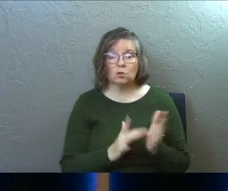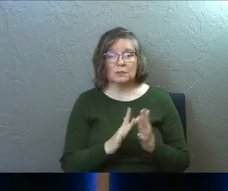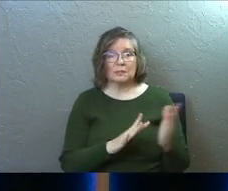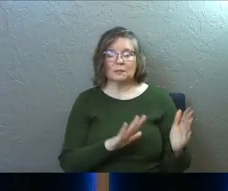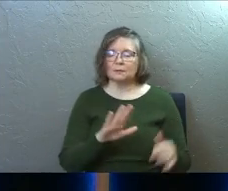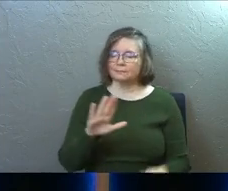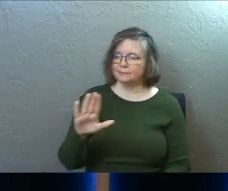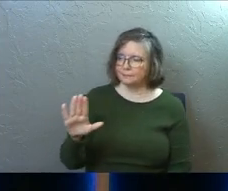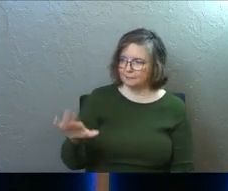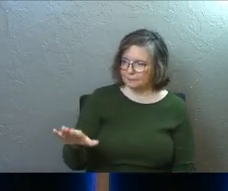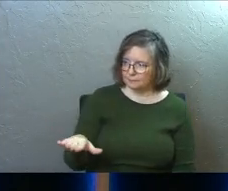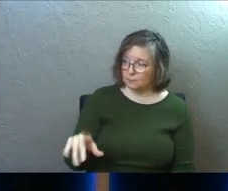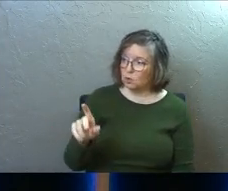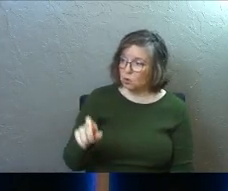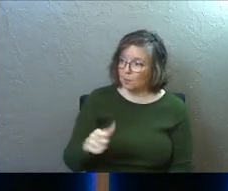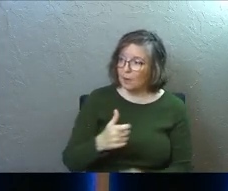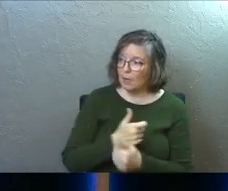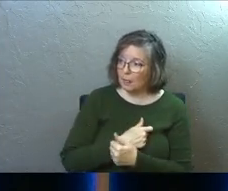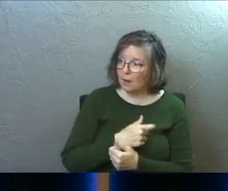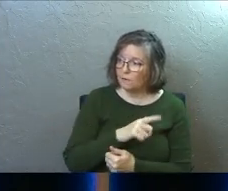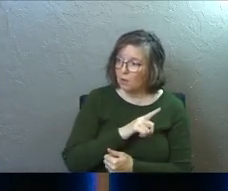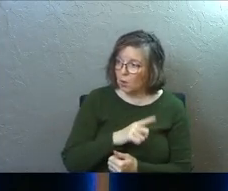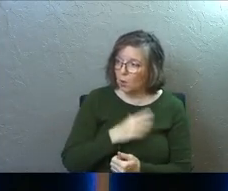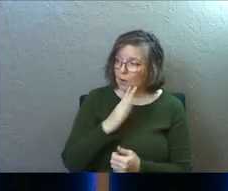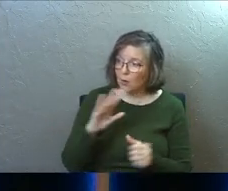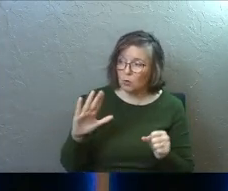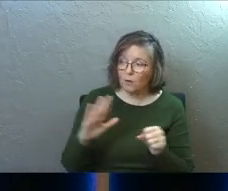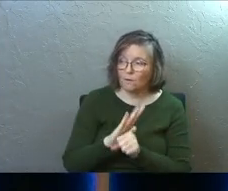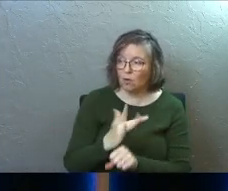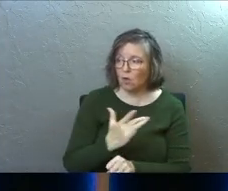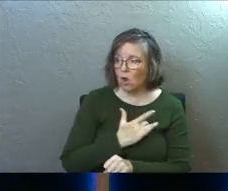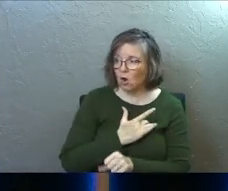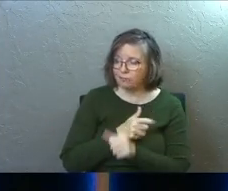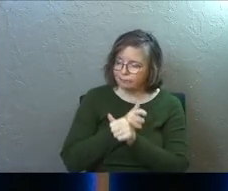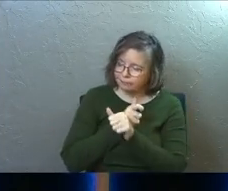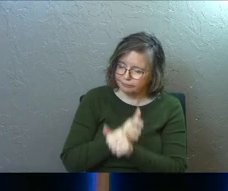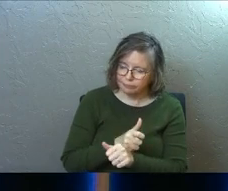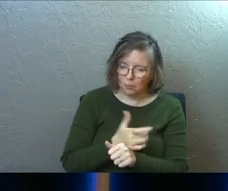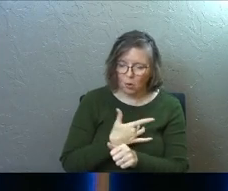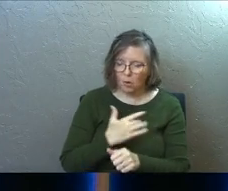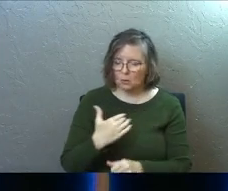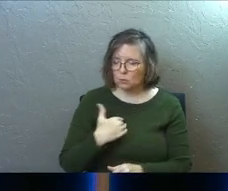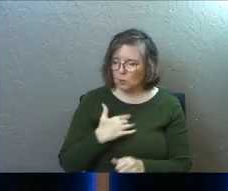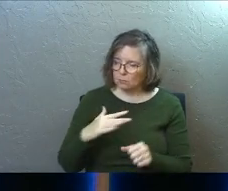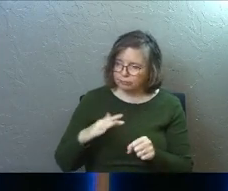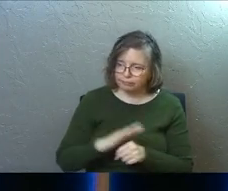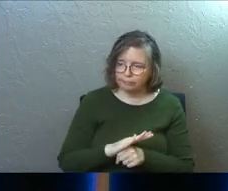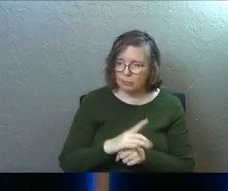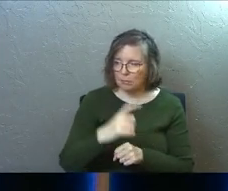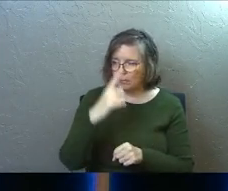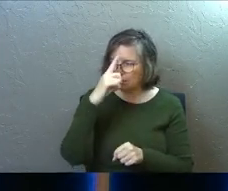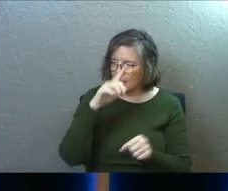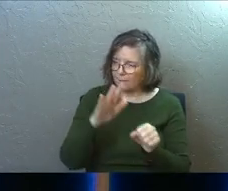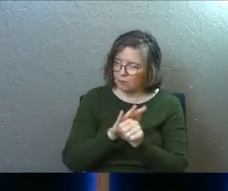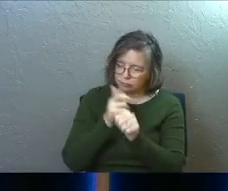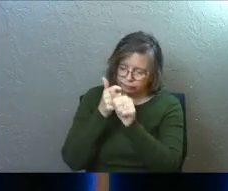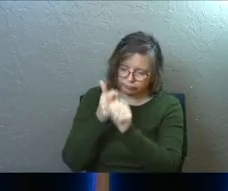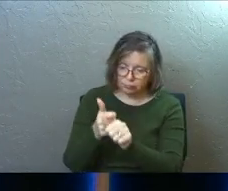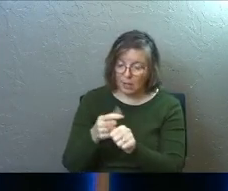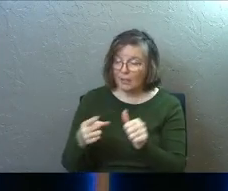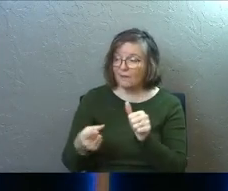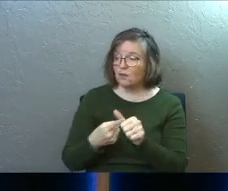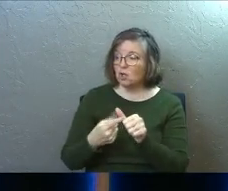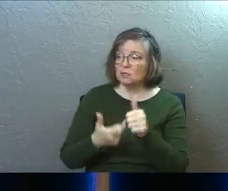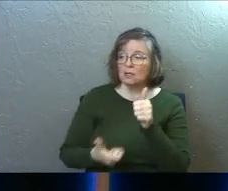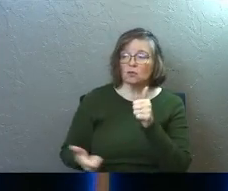Jesus tells him, you must love the Lord, your God with all your heart, all your soul, and all your mind. And this is the first and greatest